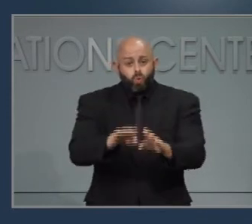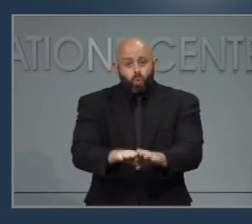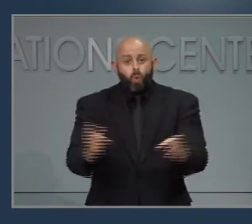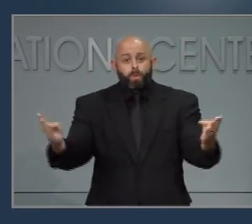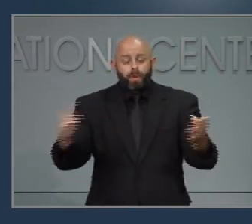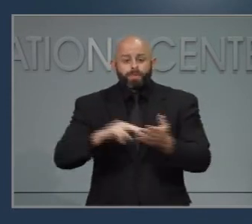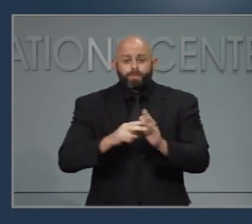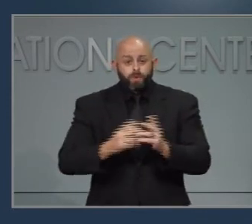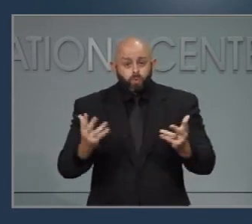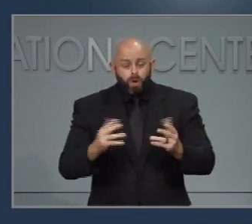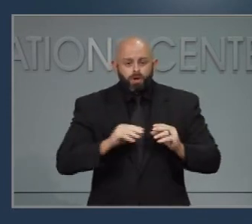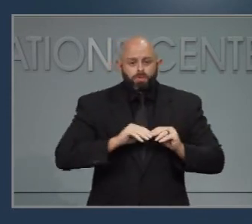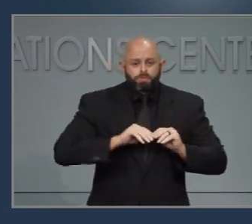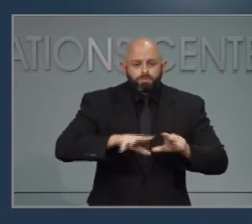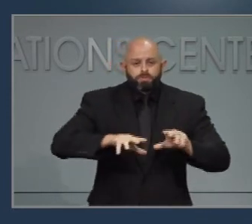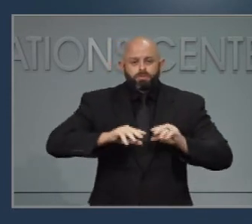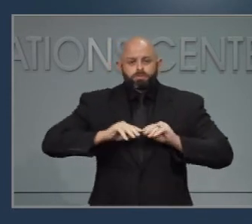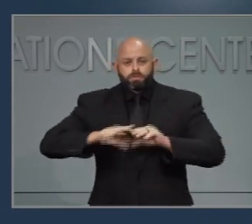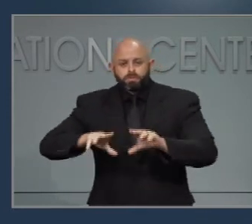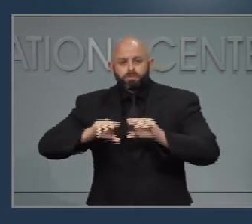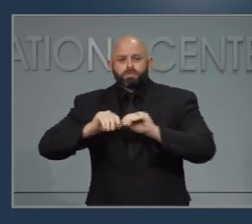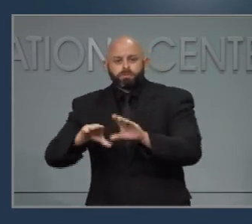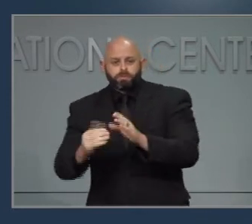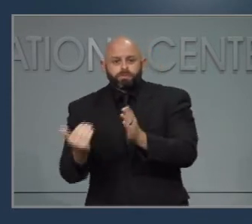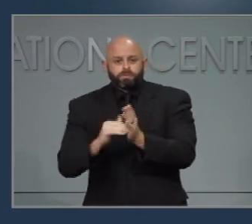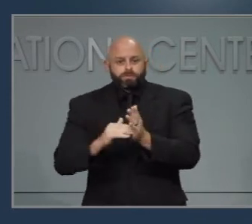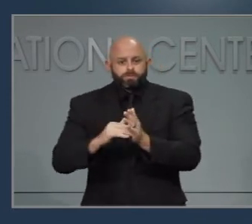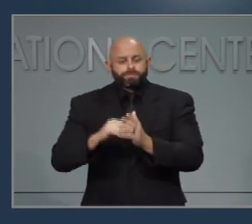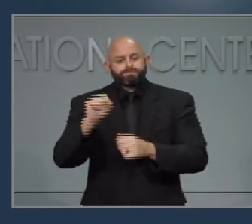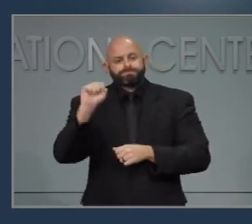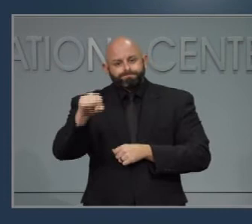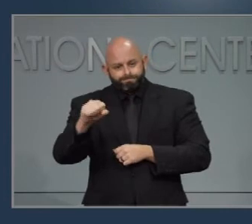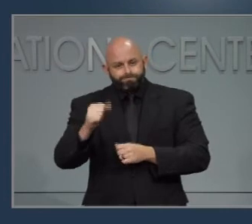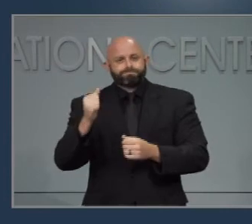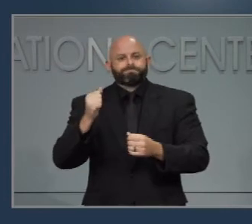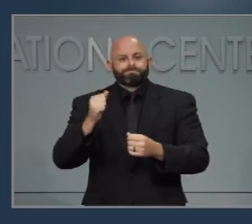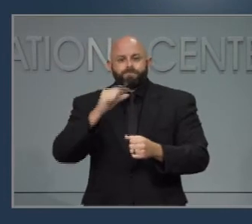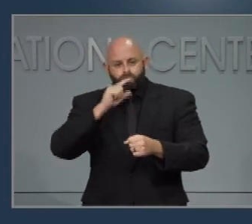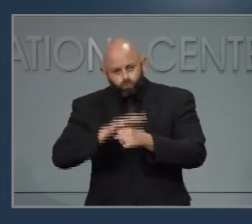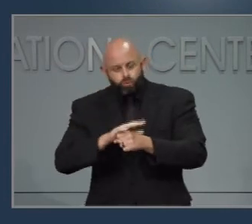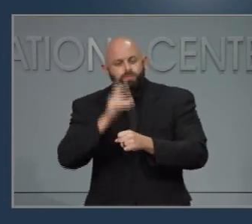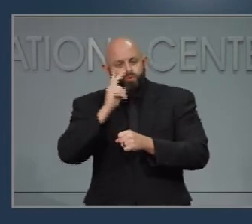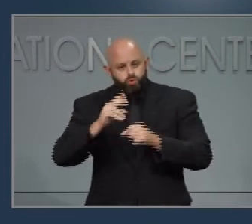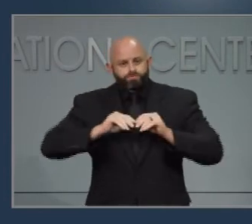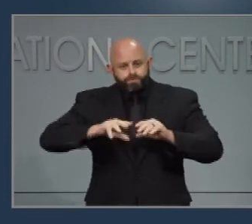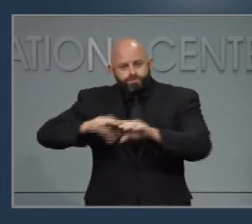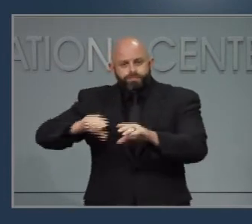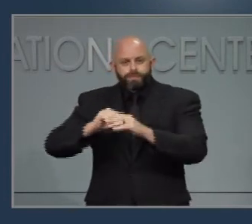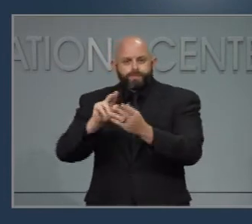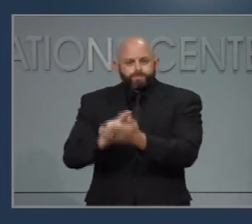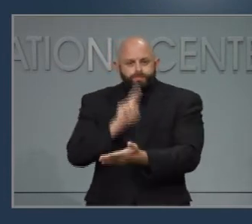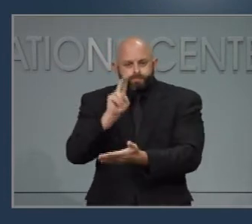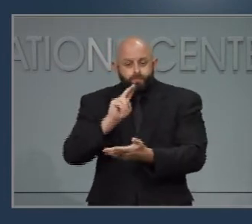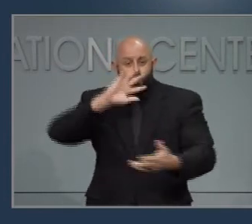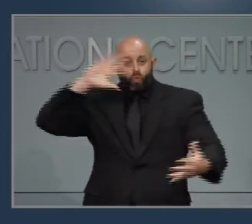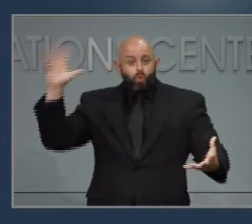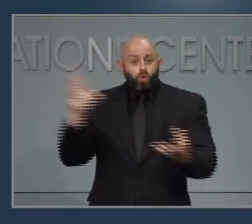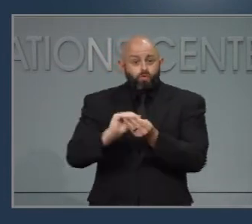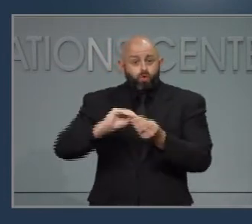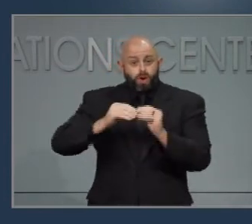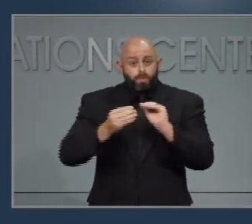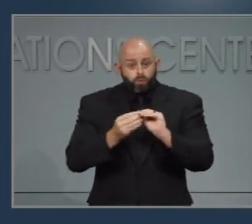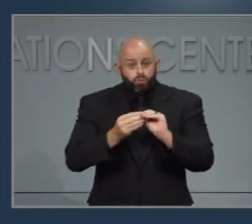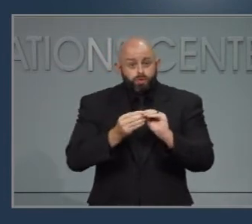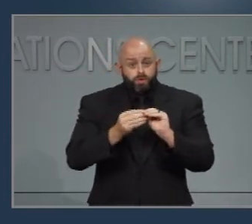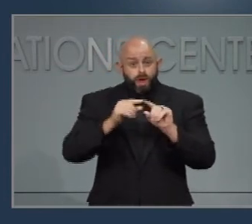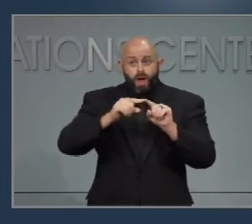for the virus to spread, and we did see outbreaks at our universities, our overall metrics show signs of stability.